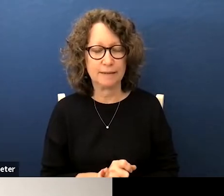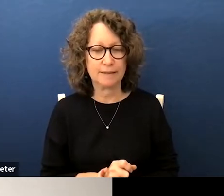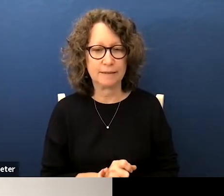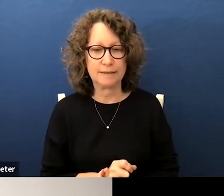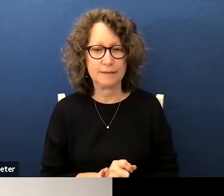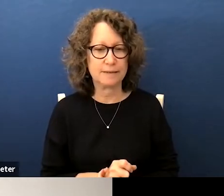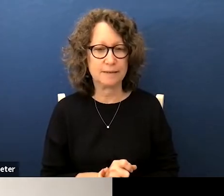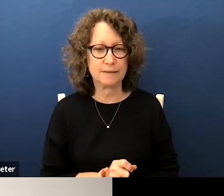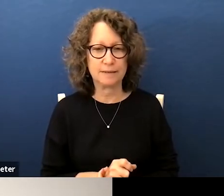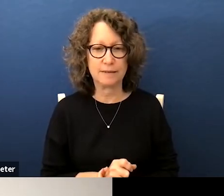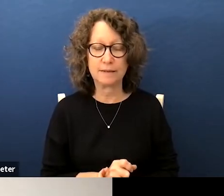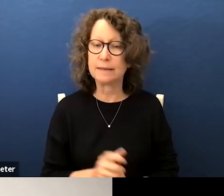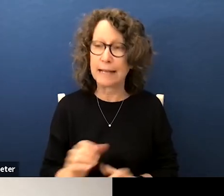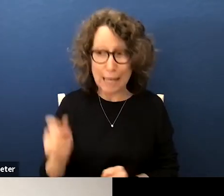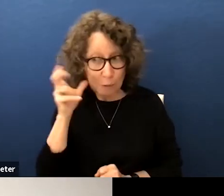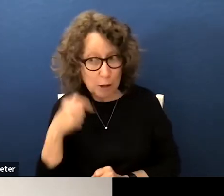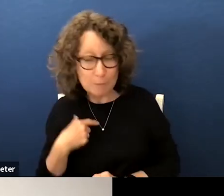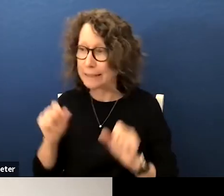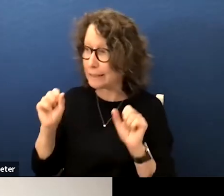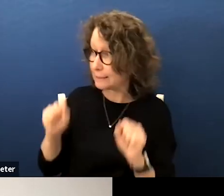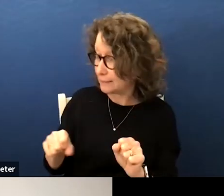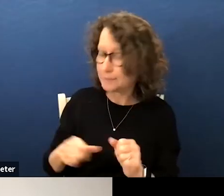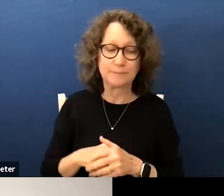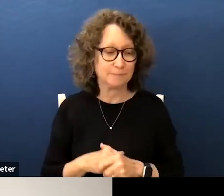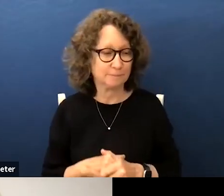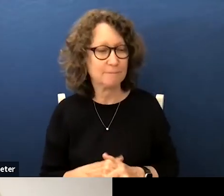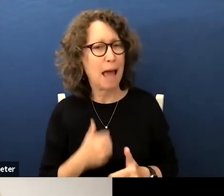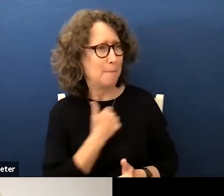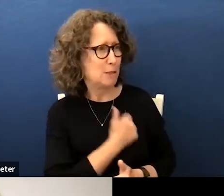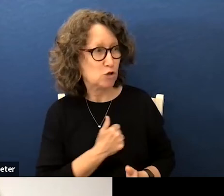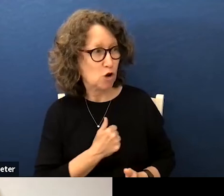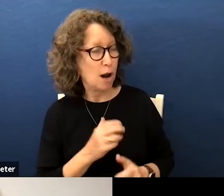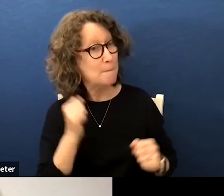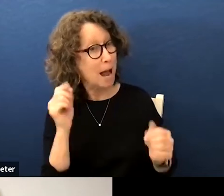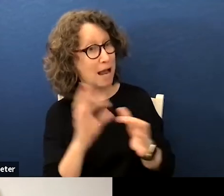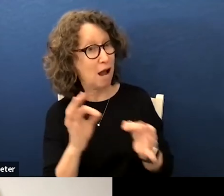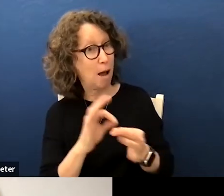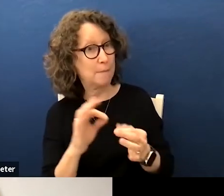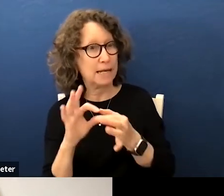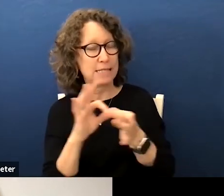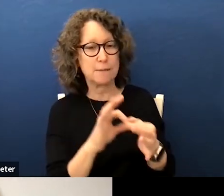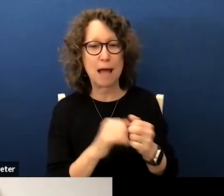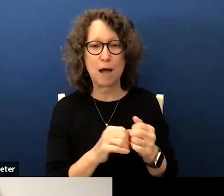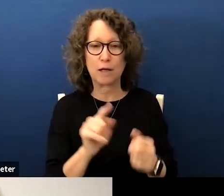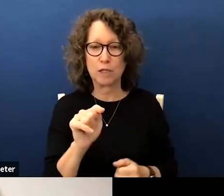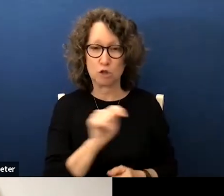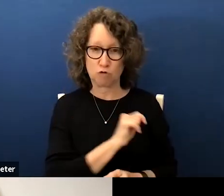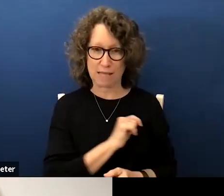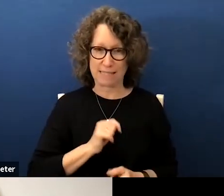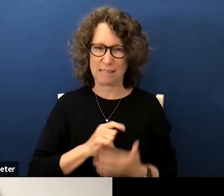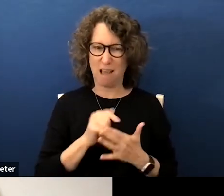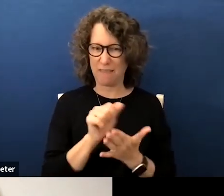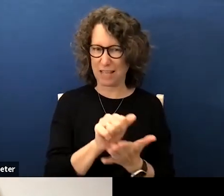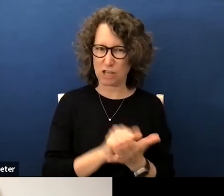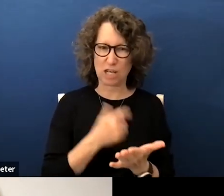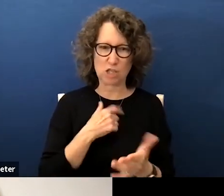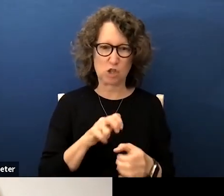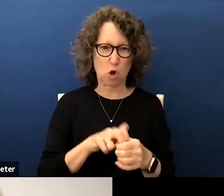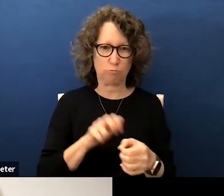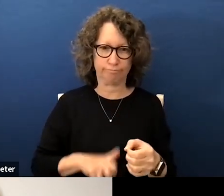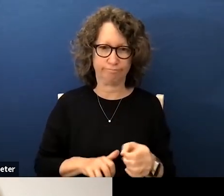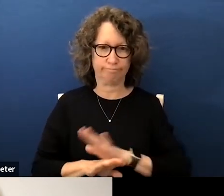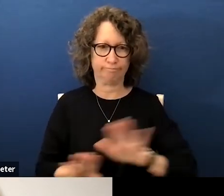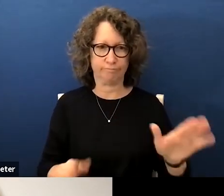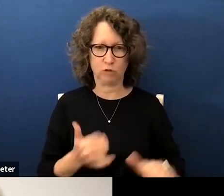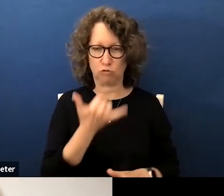can you hear me yes i'm sorry my comment is about the trustees which is on the agenda so i'm going to pass